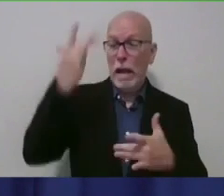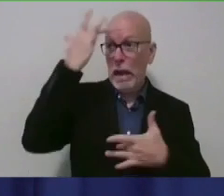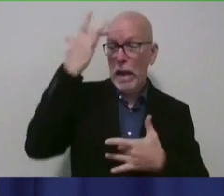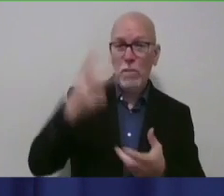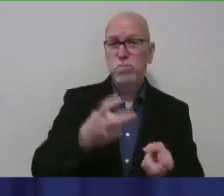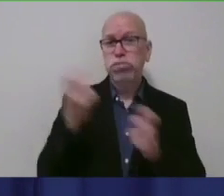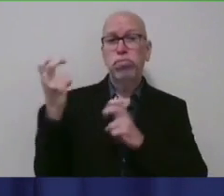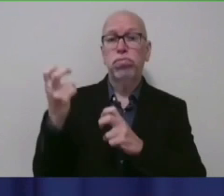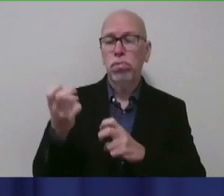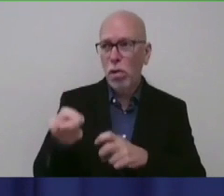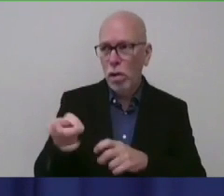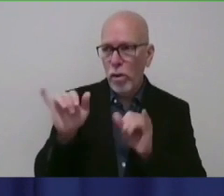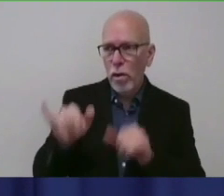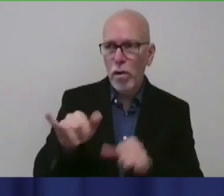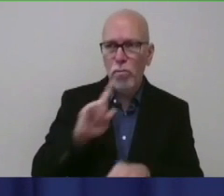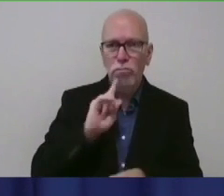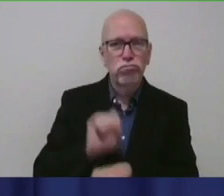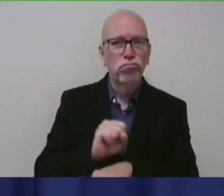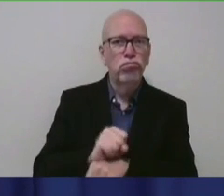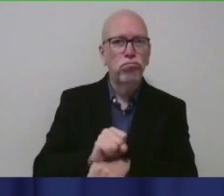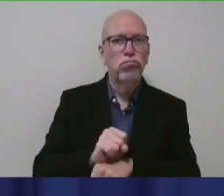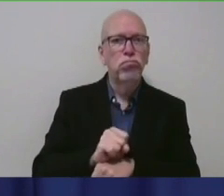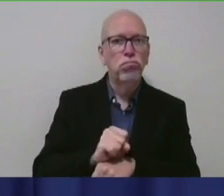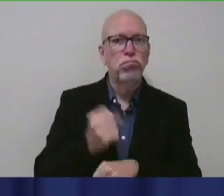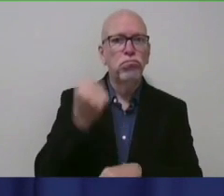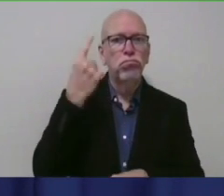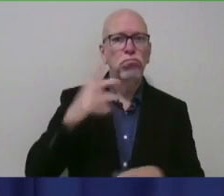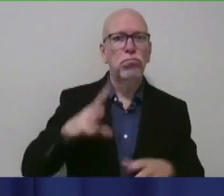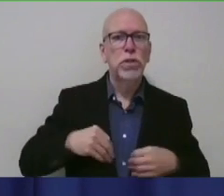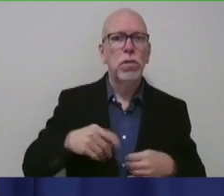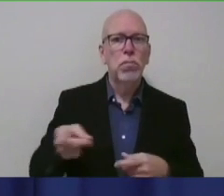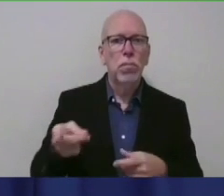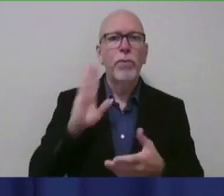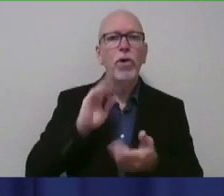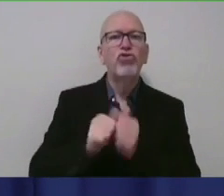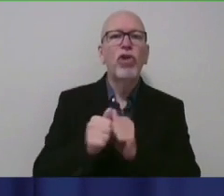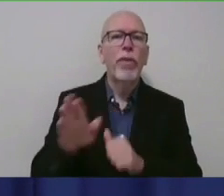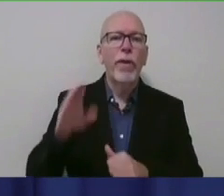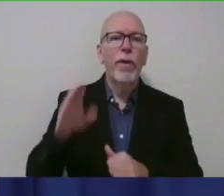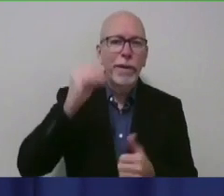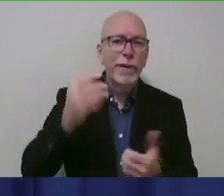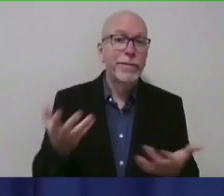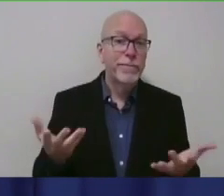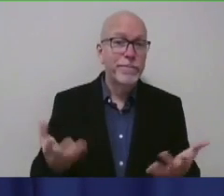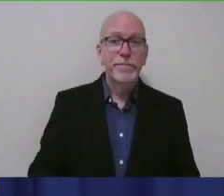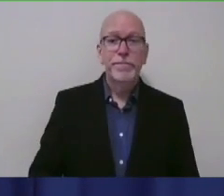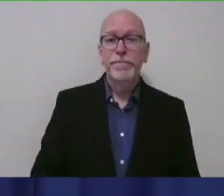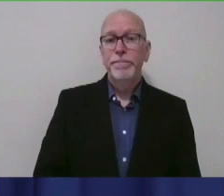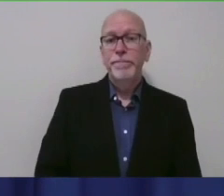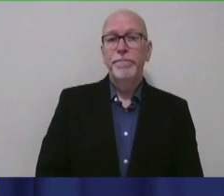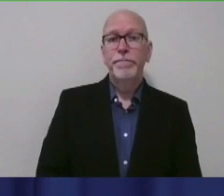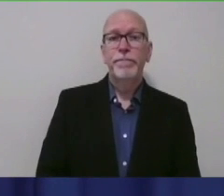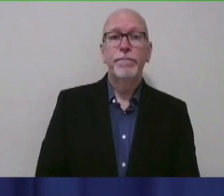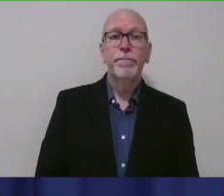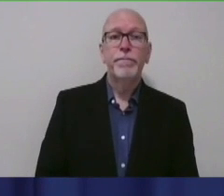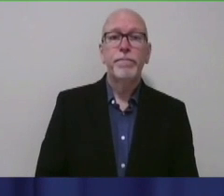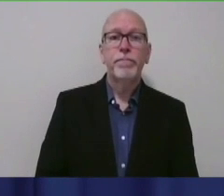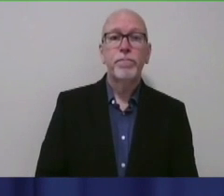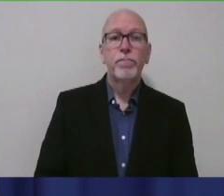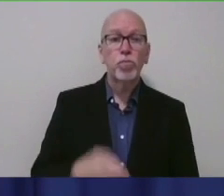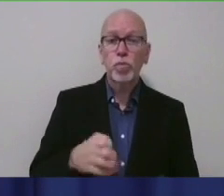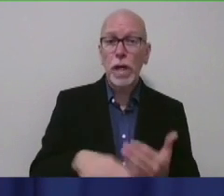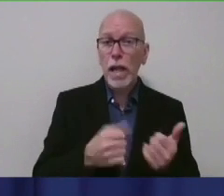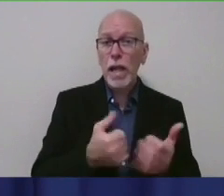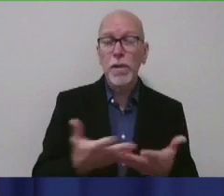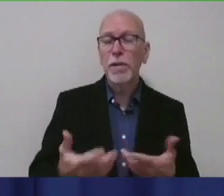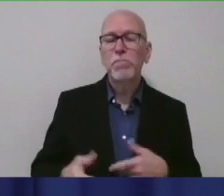them or dies from it. And then I think it may change their opinion of that. Lindsay, want to add to that? No, I